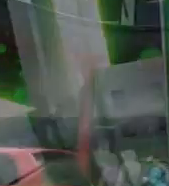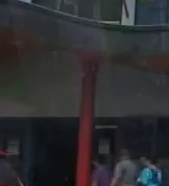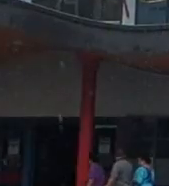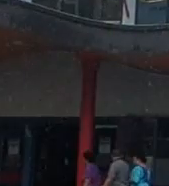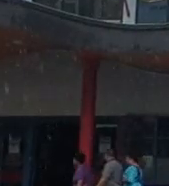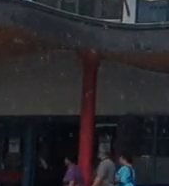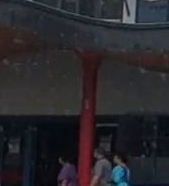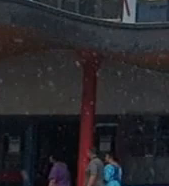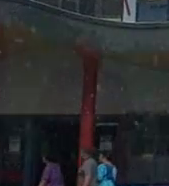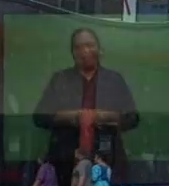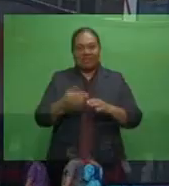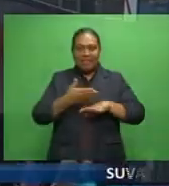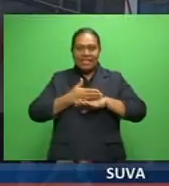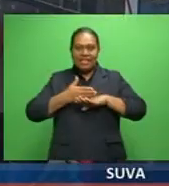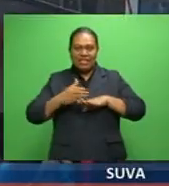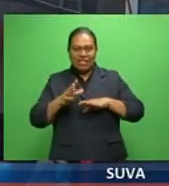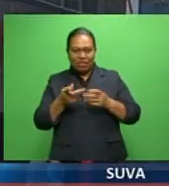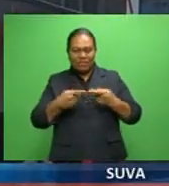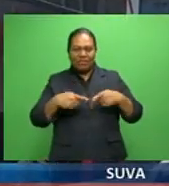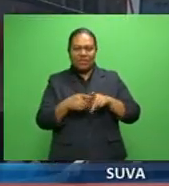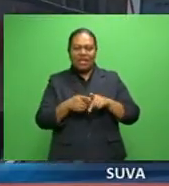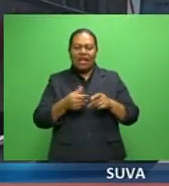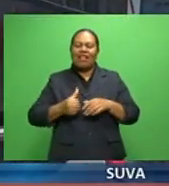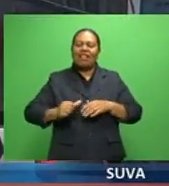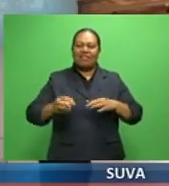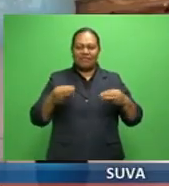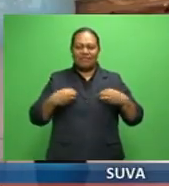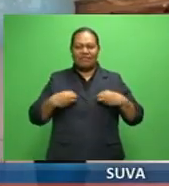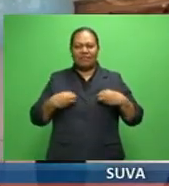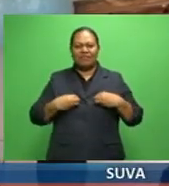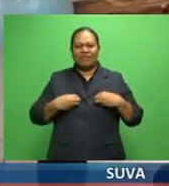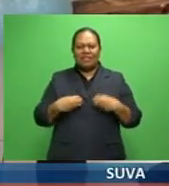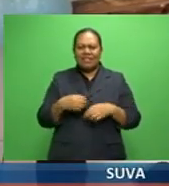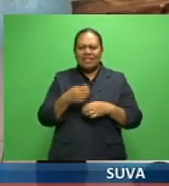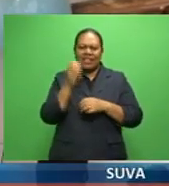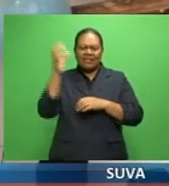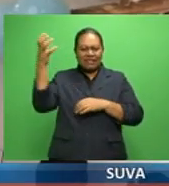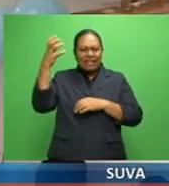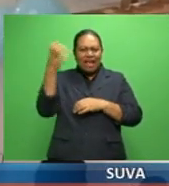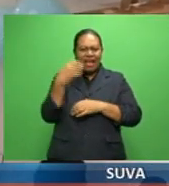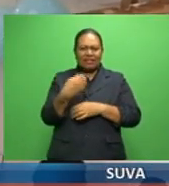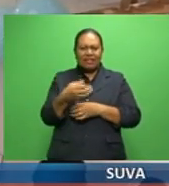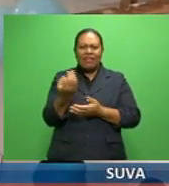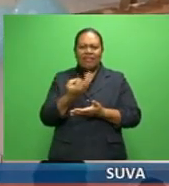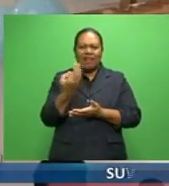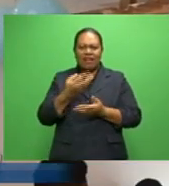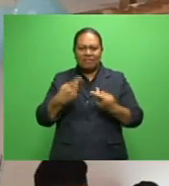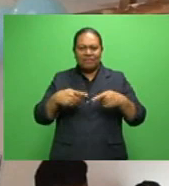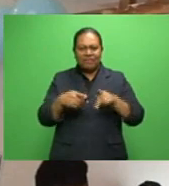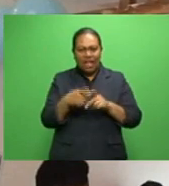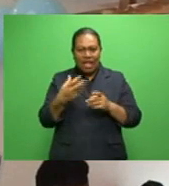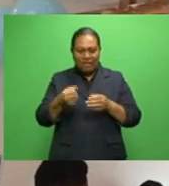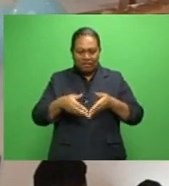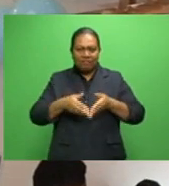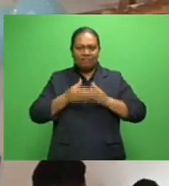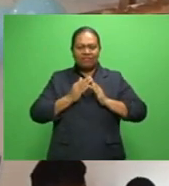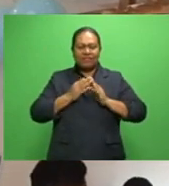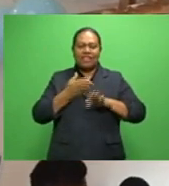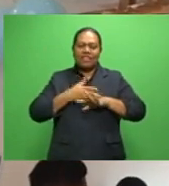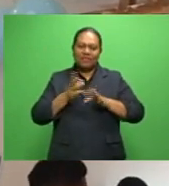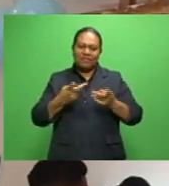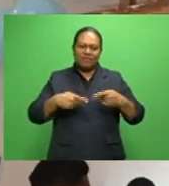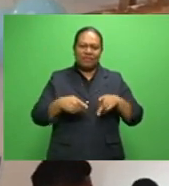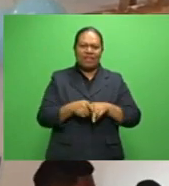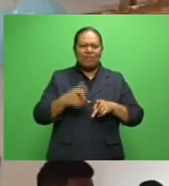This new complex has allowed businesses like Sun Fryer, Fish and Chicks to expand to another branch after years of operating out of